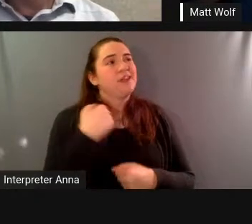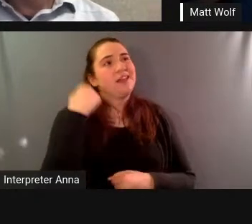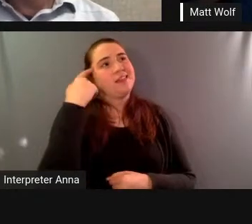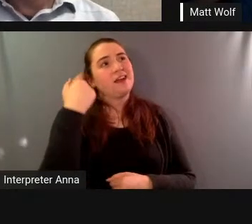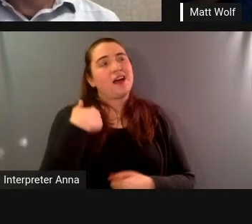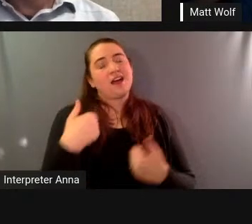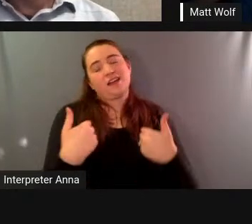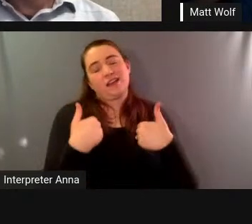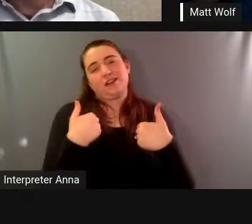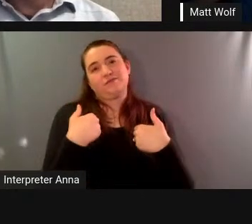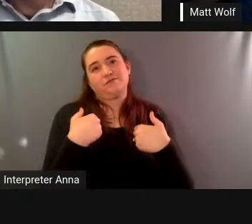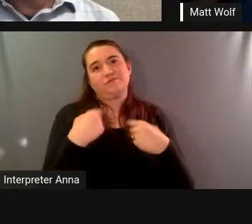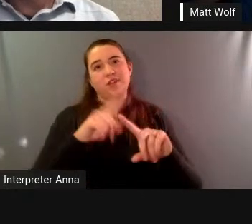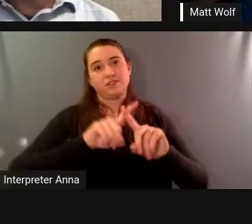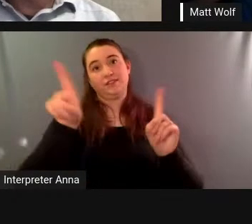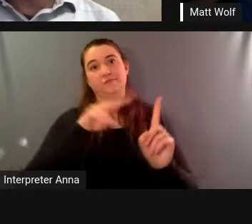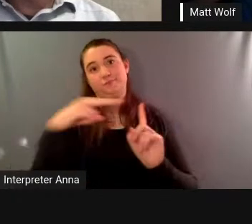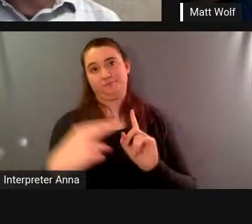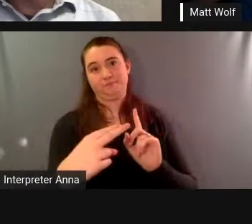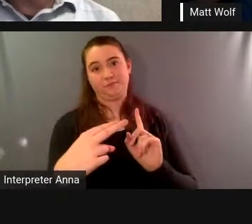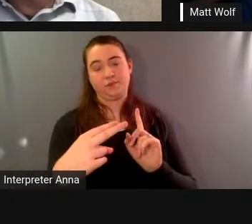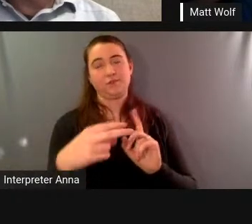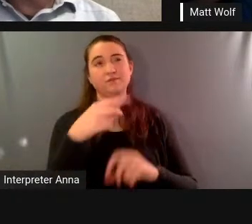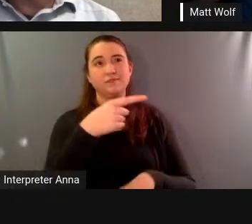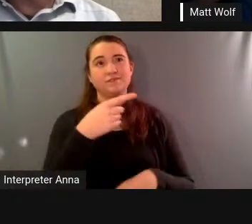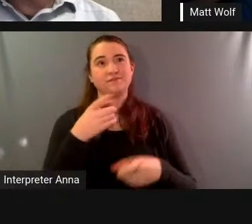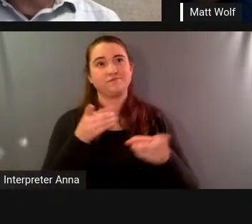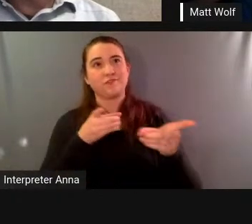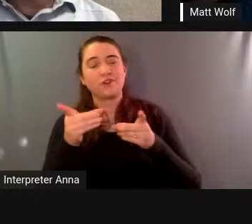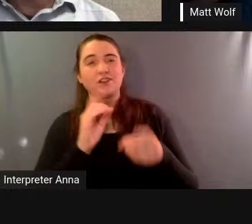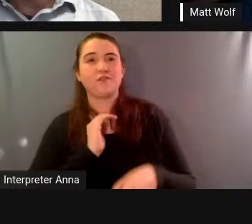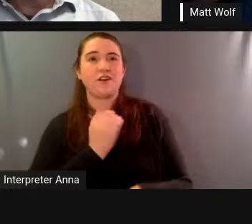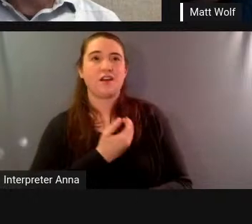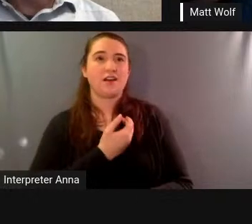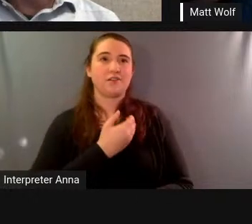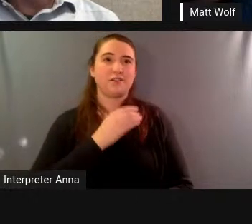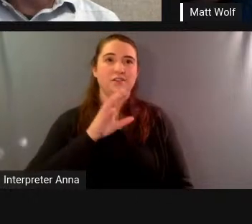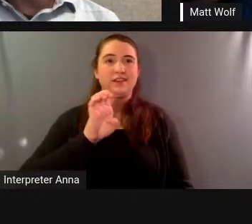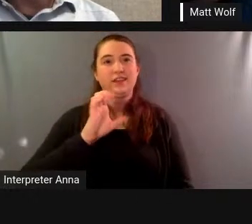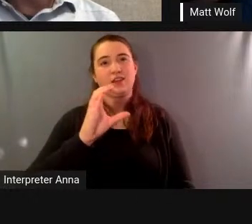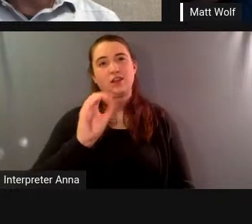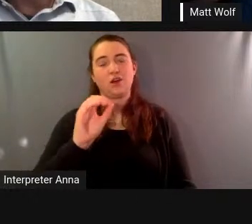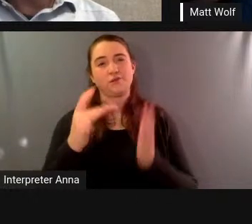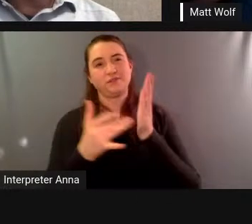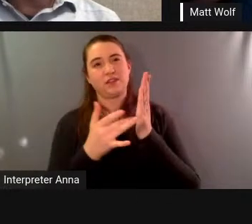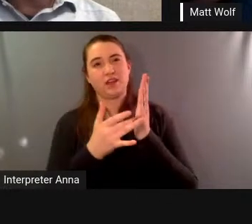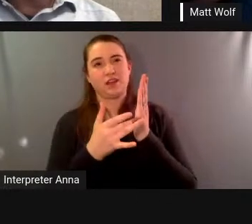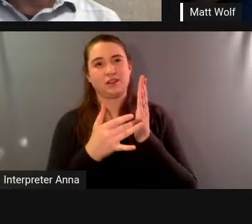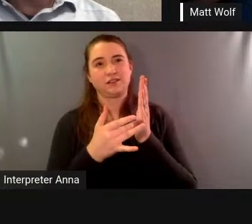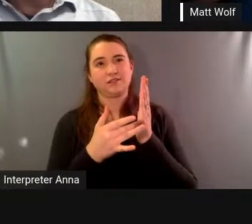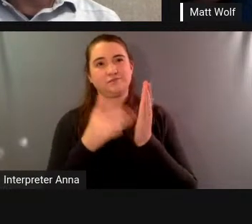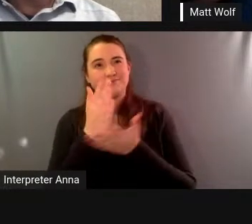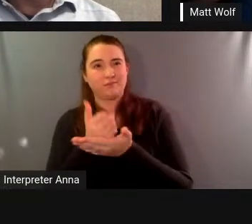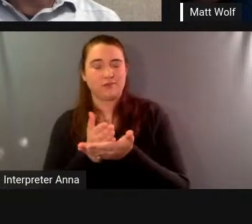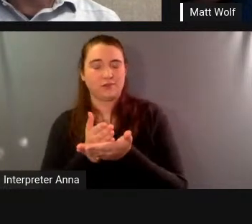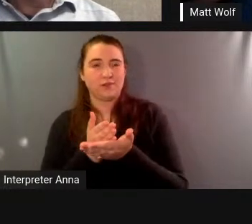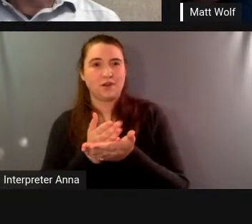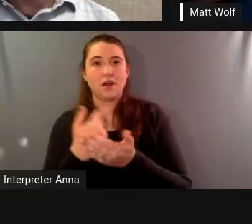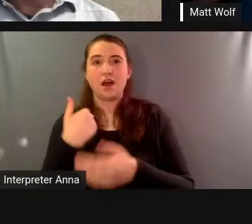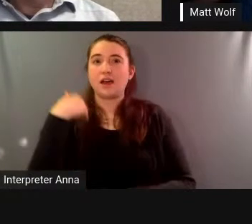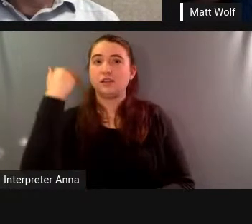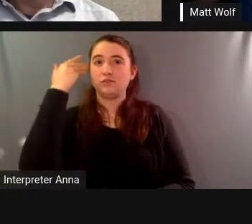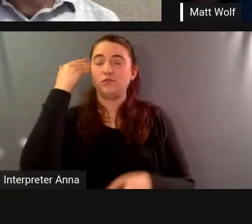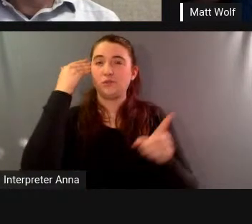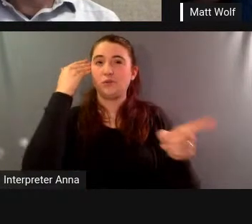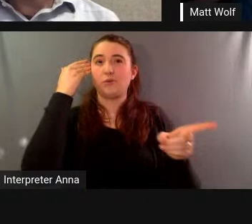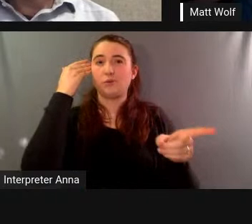ecological arm and you know i knew very well that he uh kept the usual